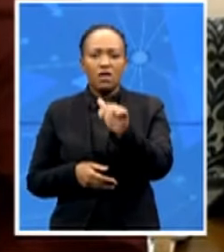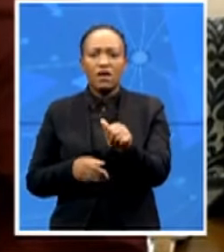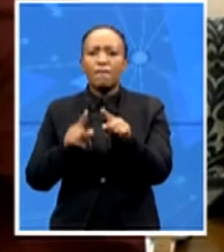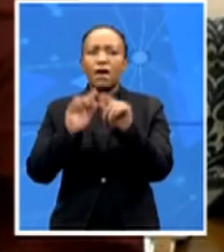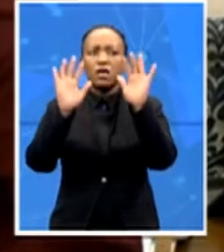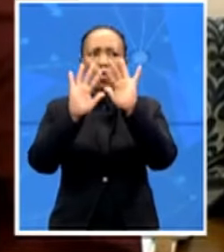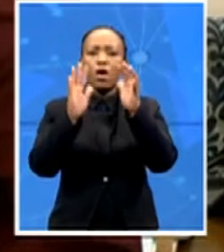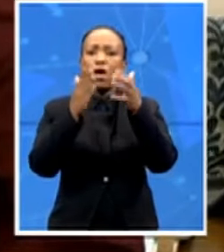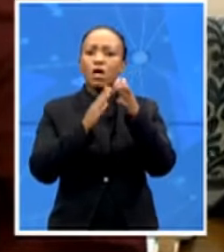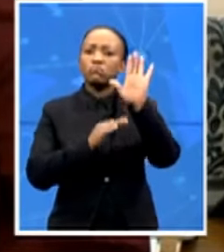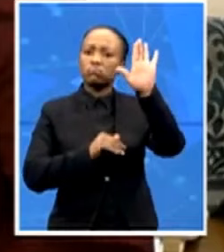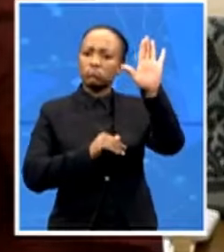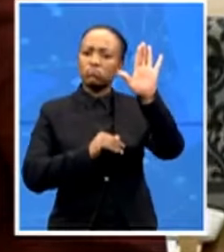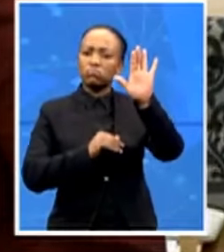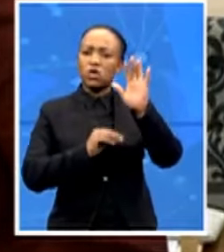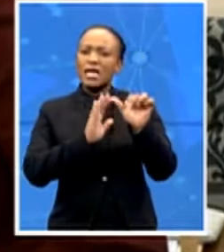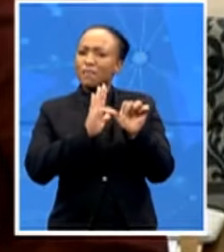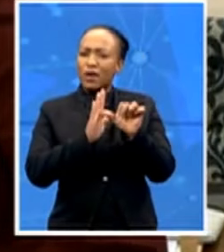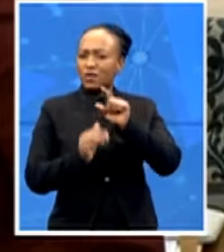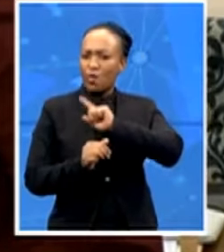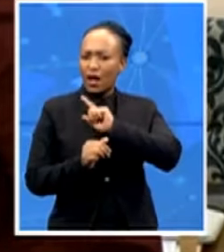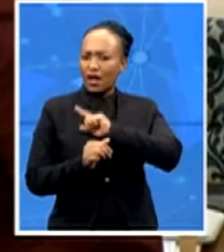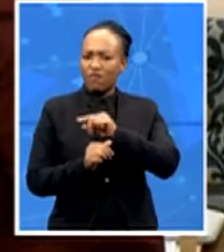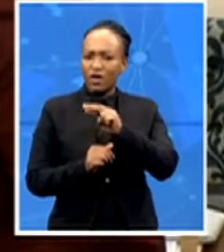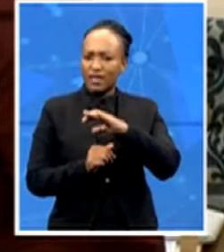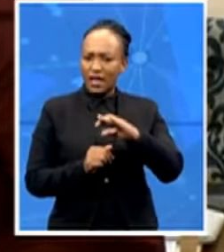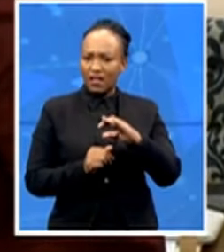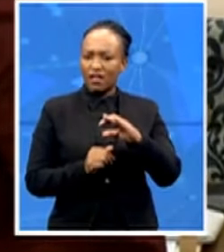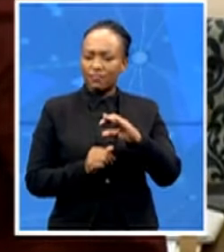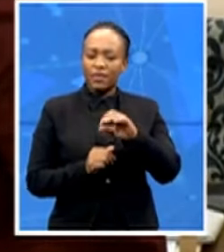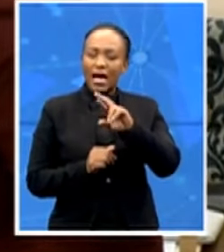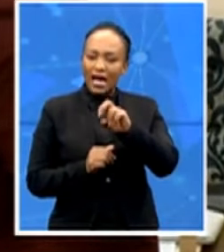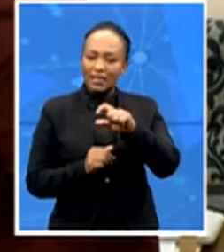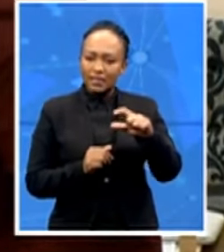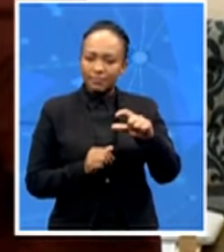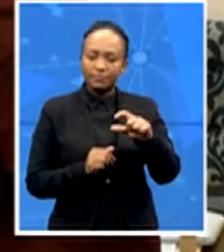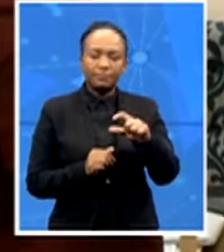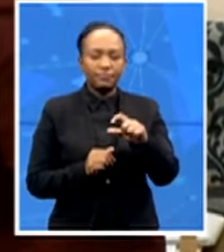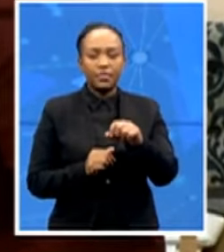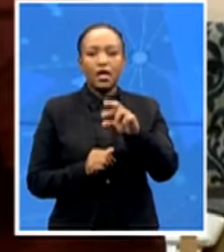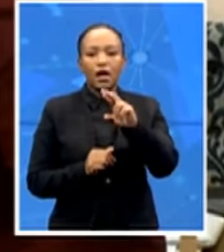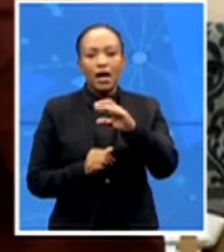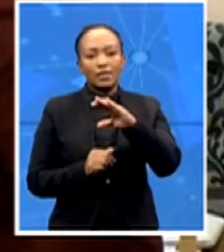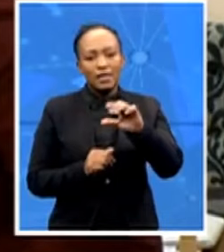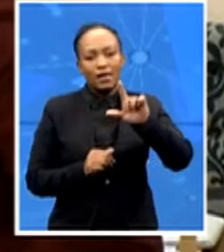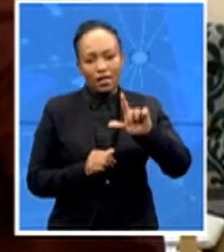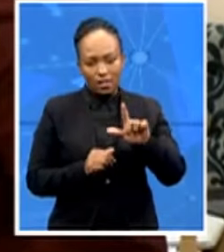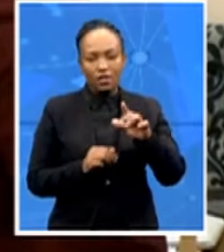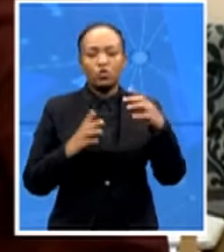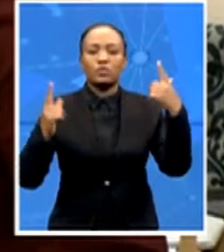for RCLs in this case you've taken it to the RCL to commemorate June month it's youth month and you said early on